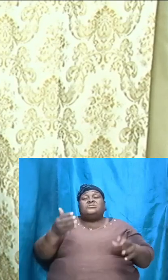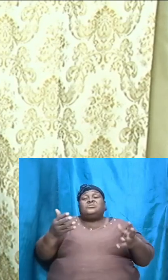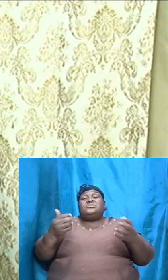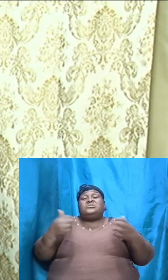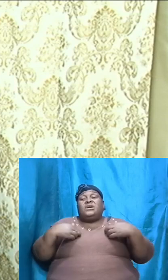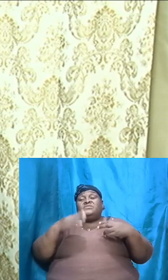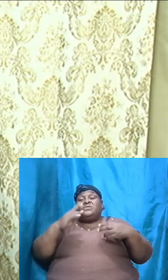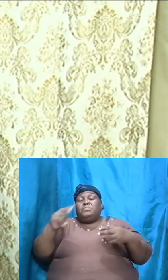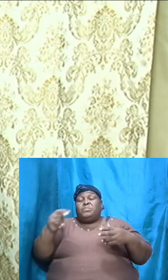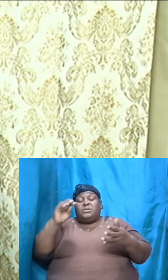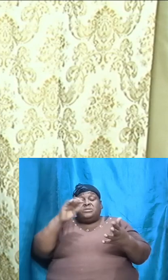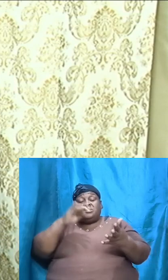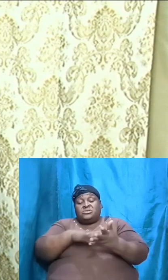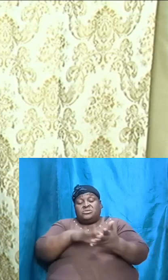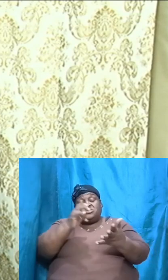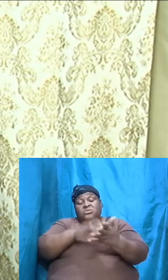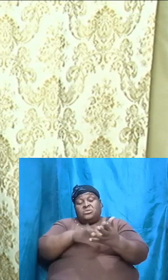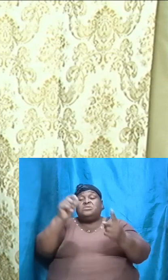in the word. If we are